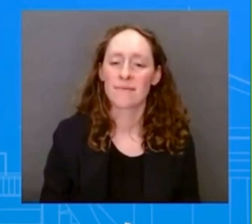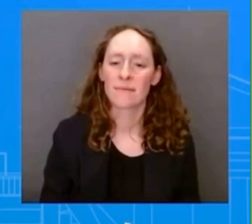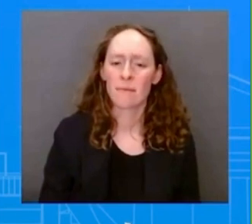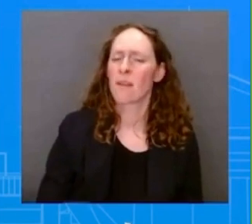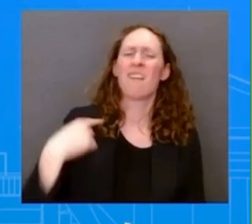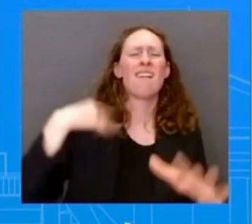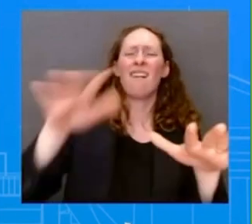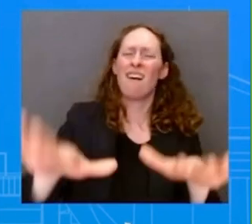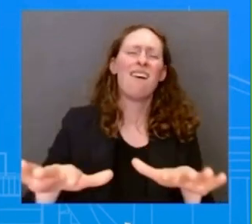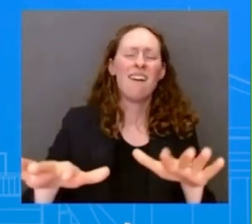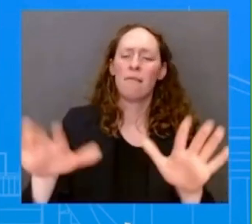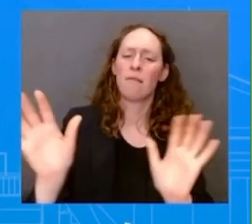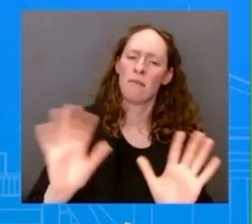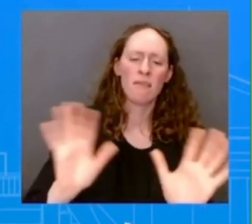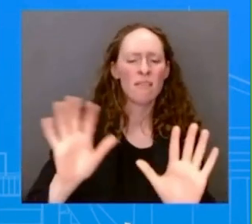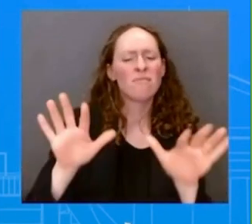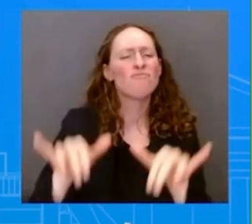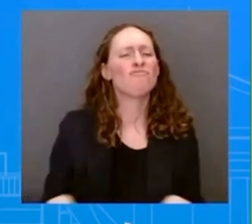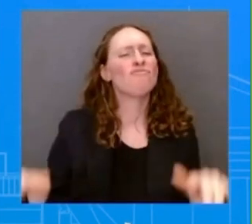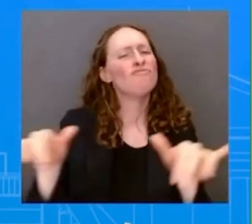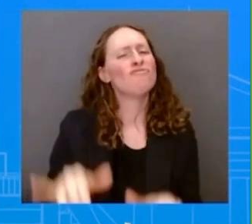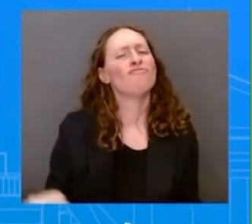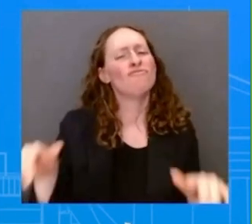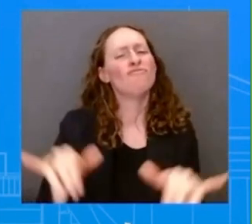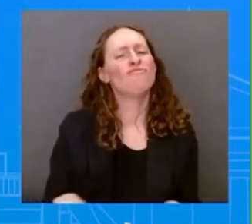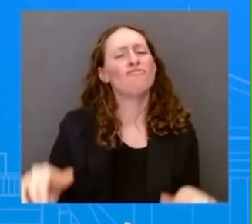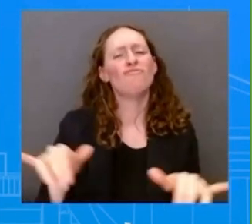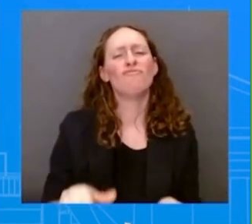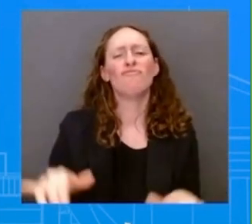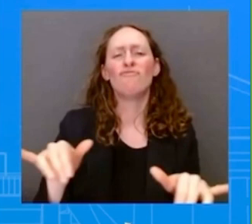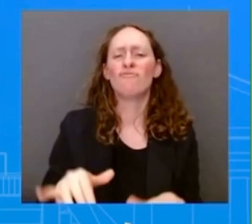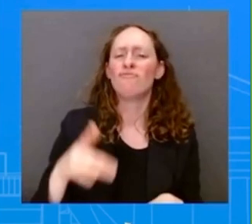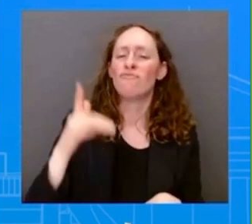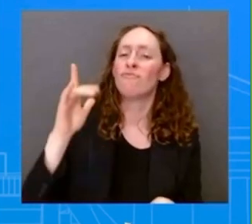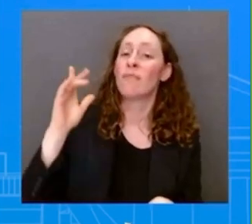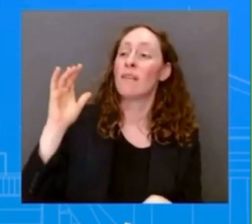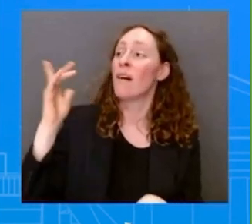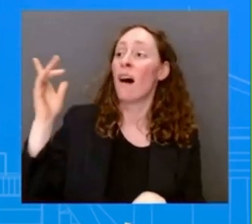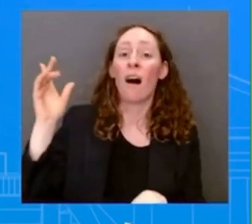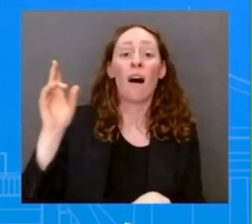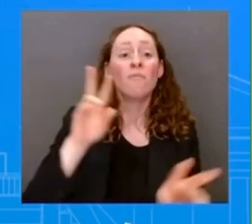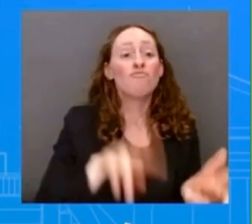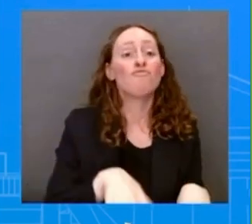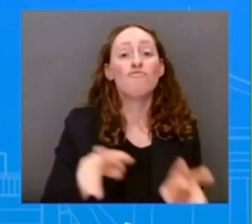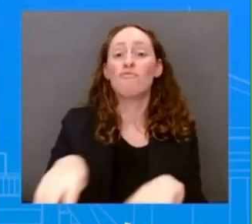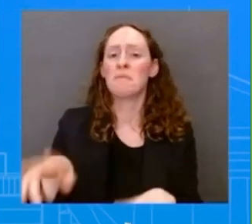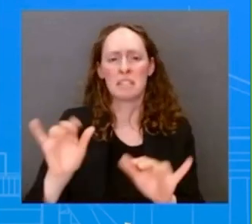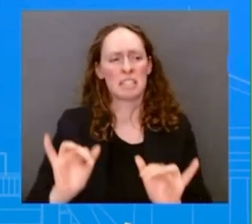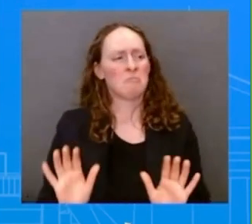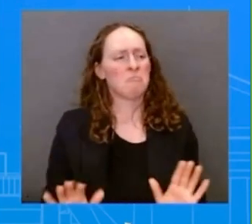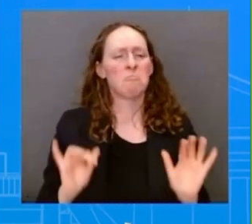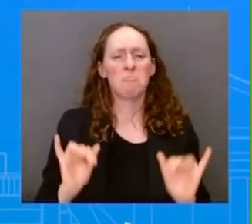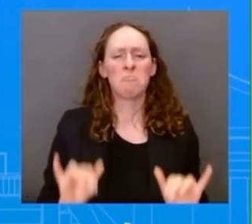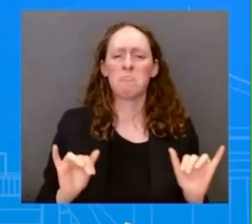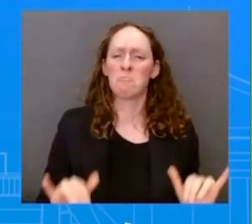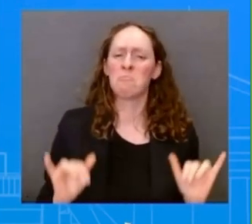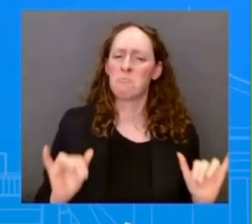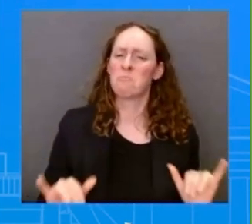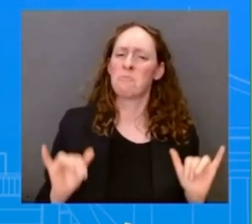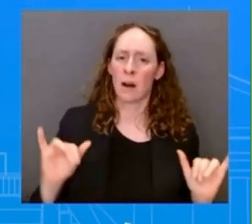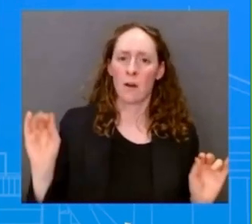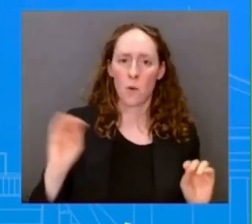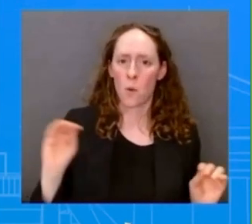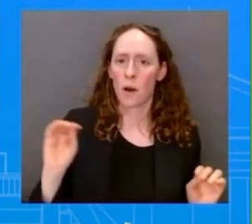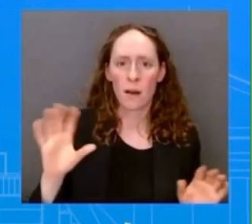Wang, because that's what's happened before, and there's no reason for it to be any different this time, Kristen. I will let Beijing speak for itself,